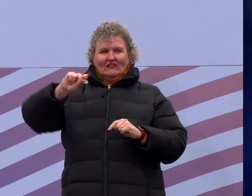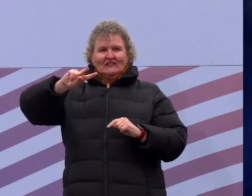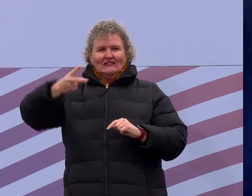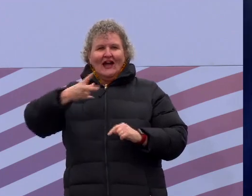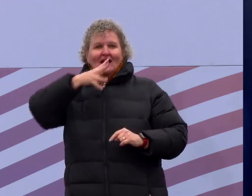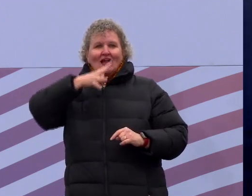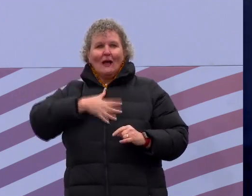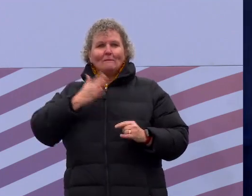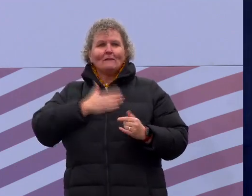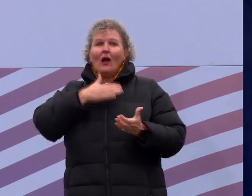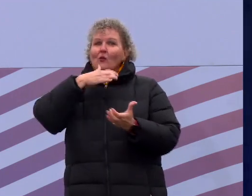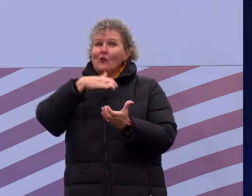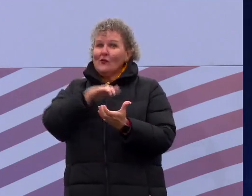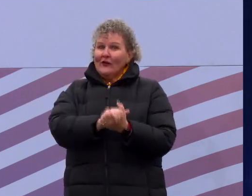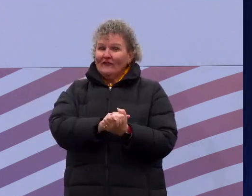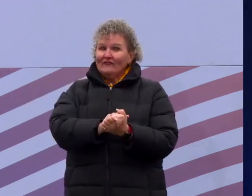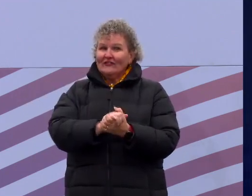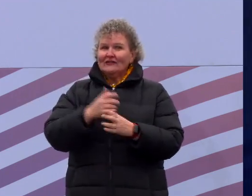Holmes Davis.